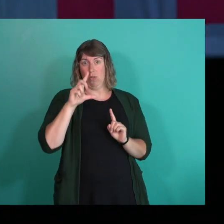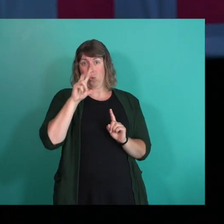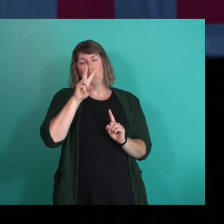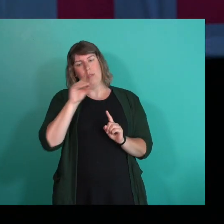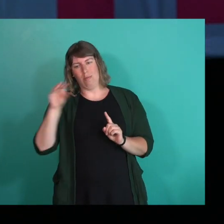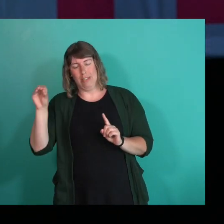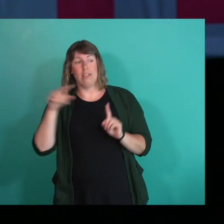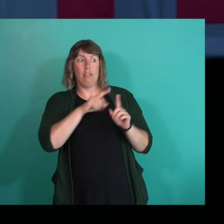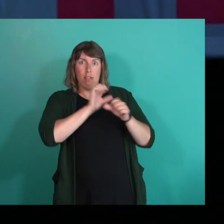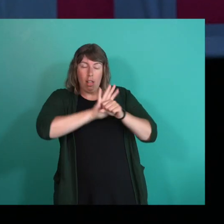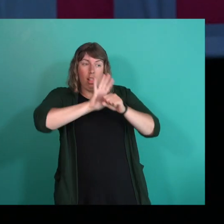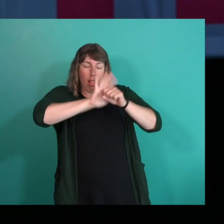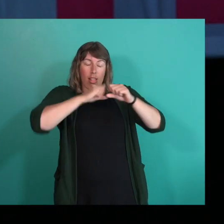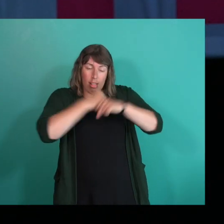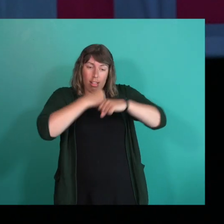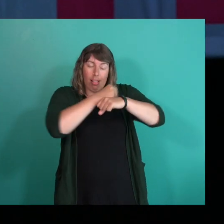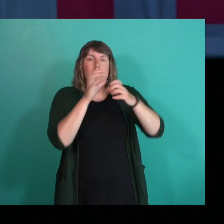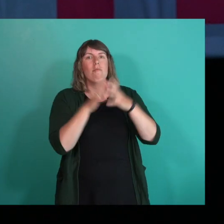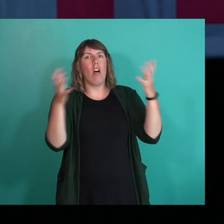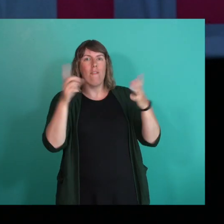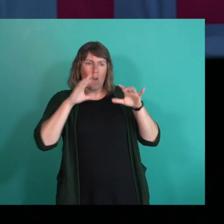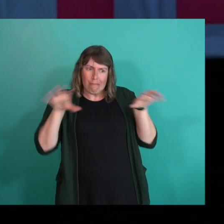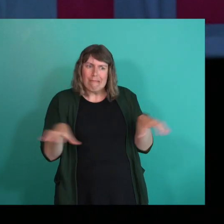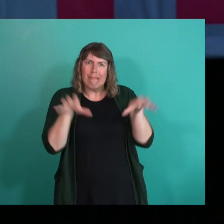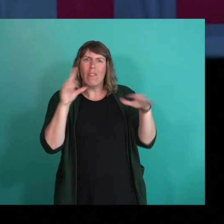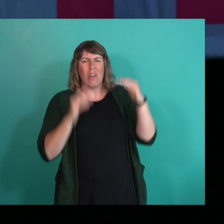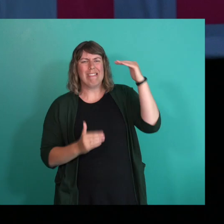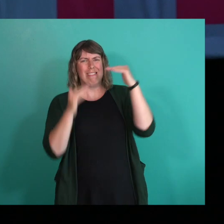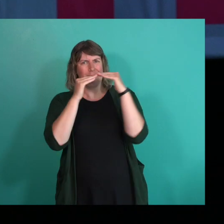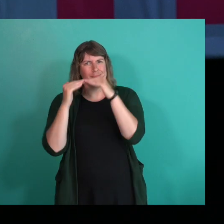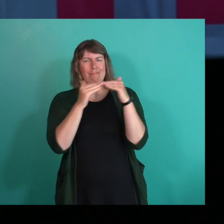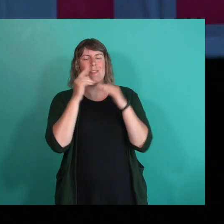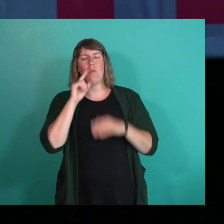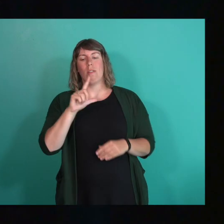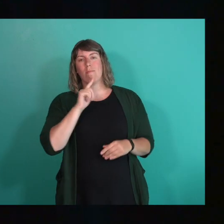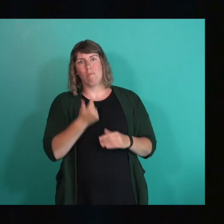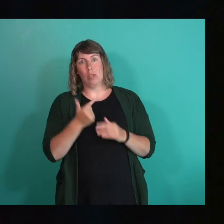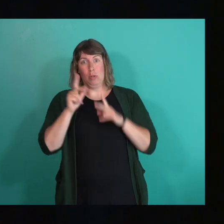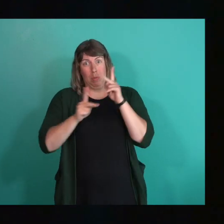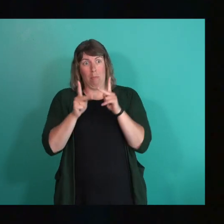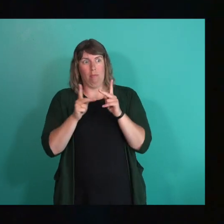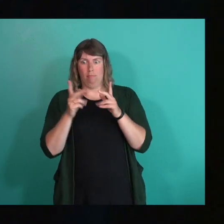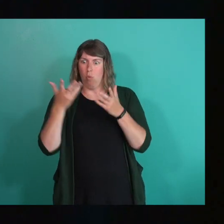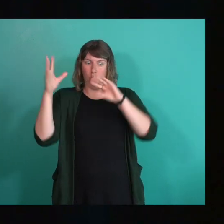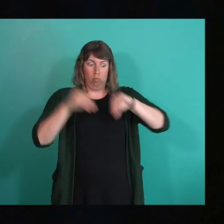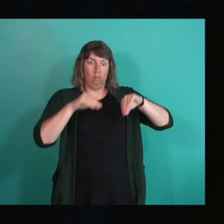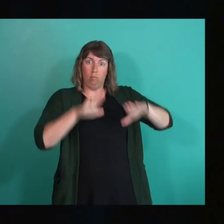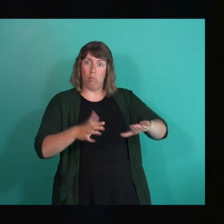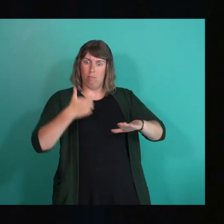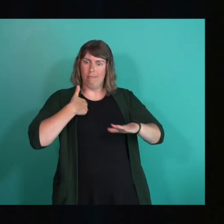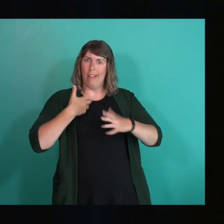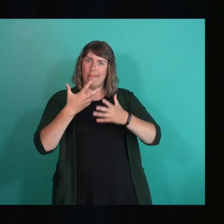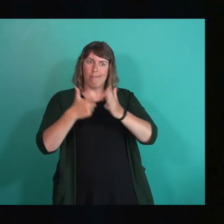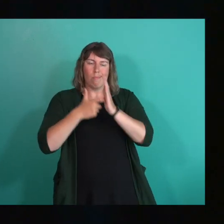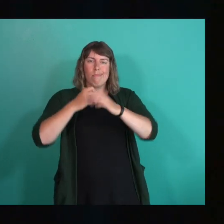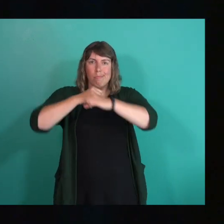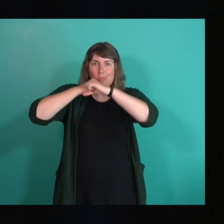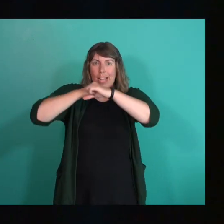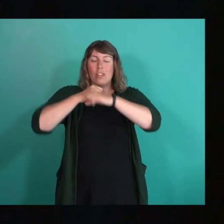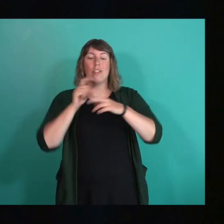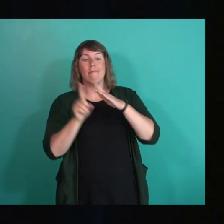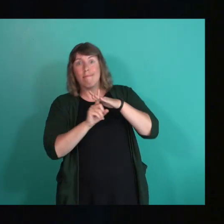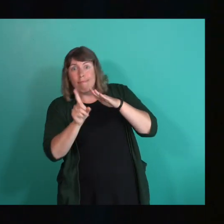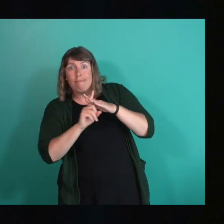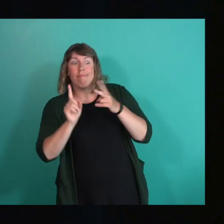she has worked tirelessly for recognition and fairness for LGBTQ plus people seeking refugee protection or